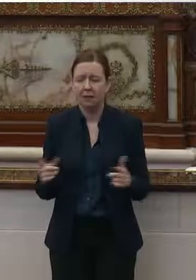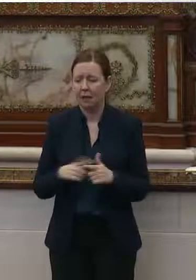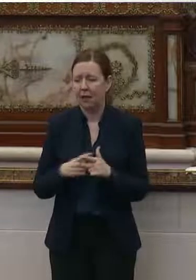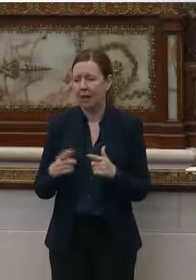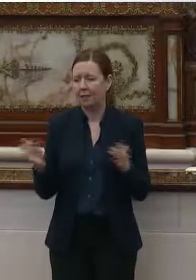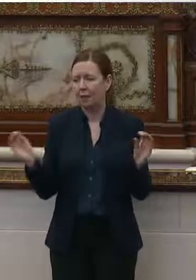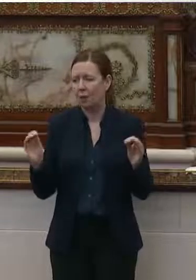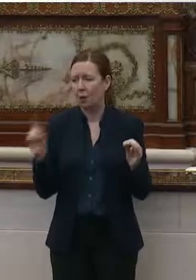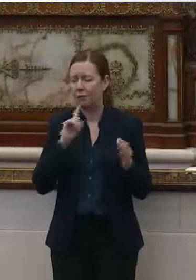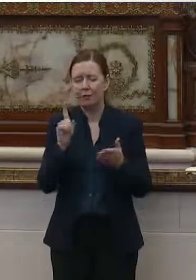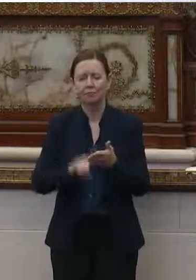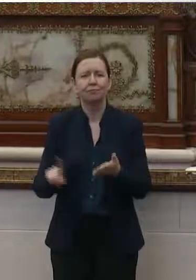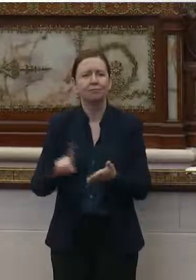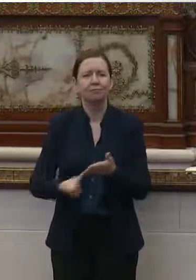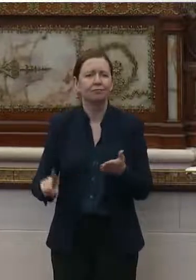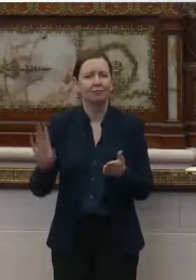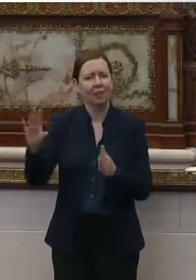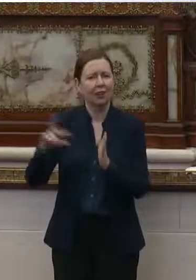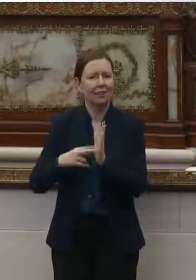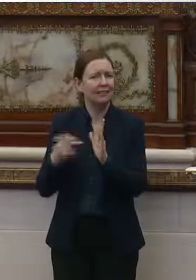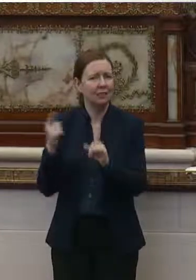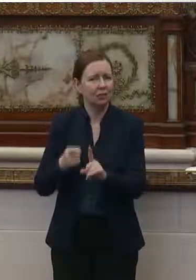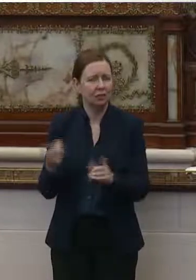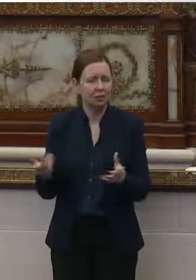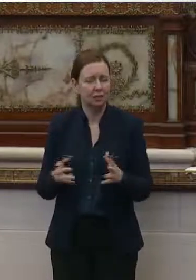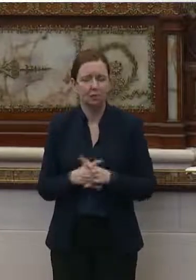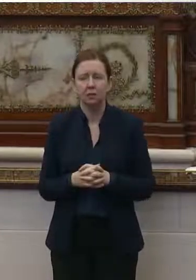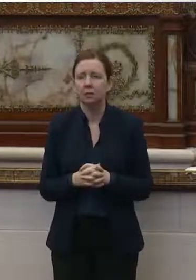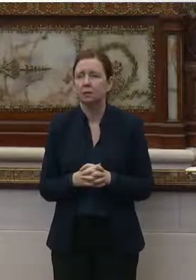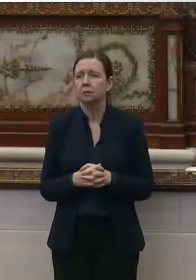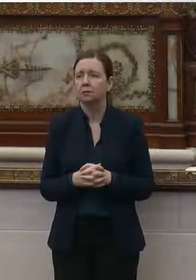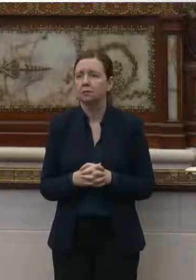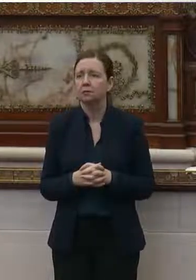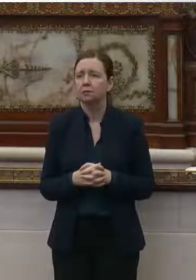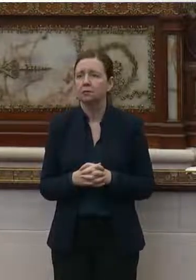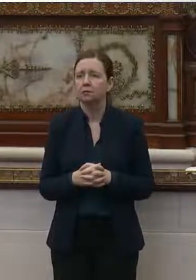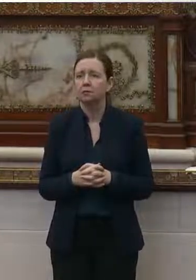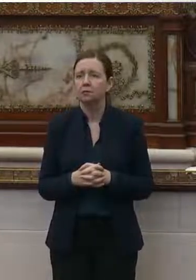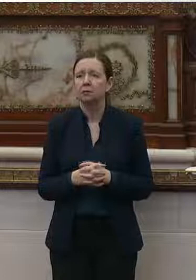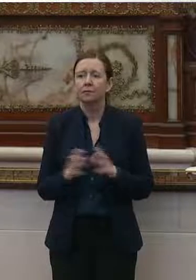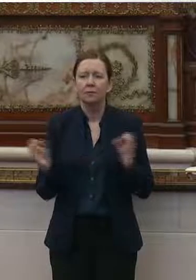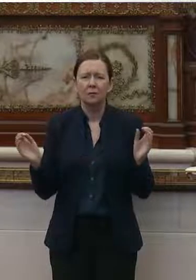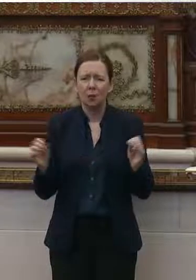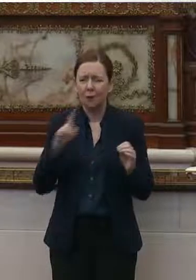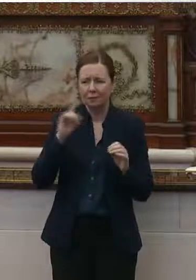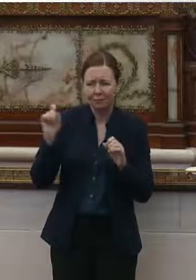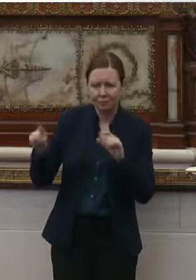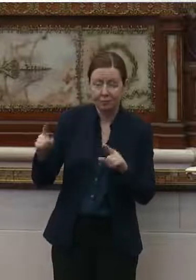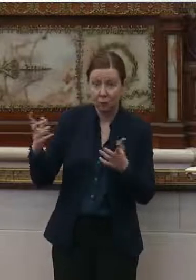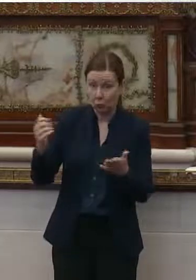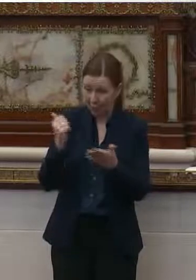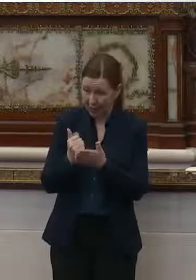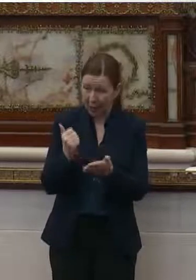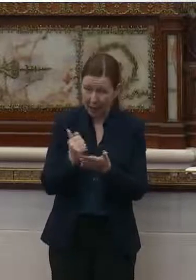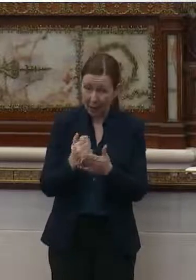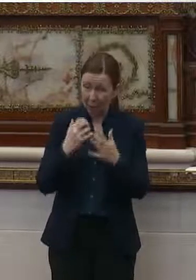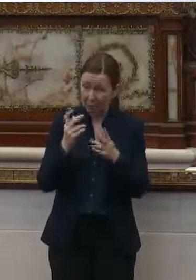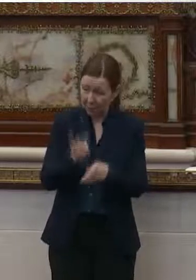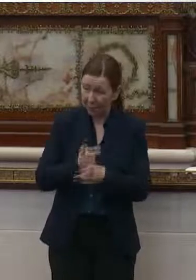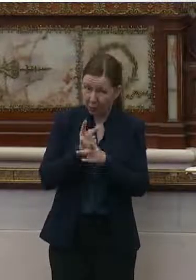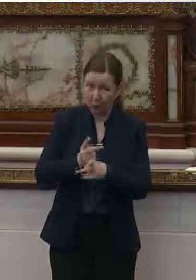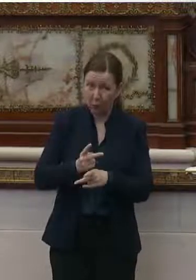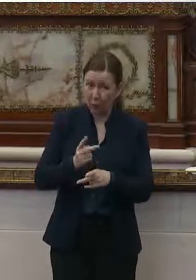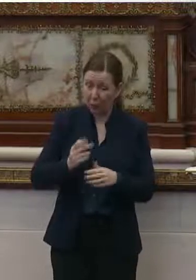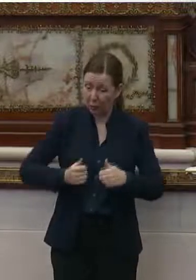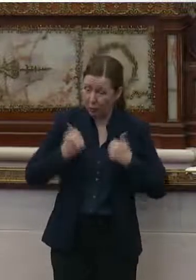one looks into their intentions. No one vet them to see if they want to help care for